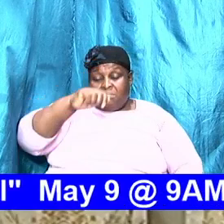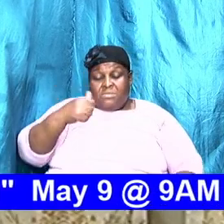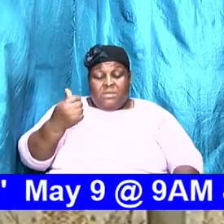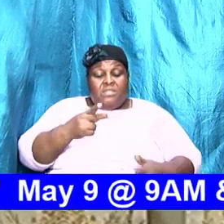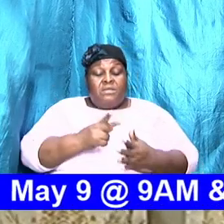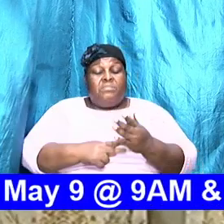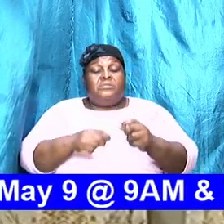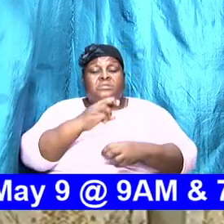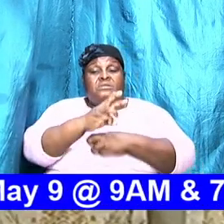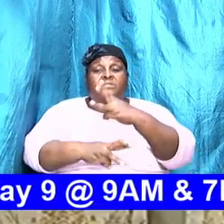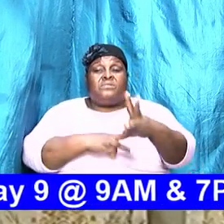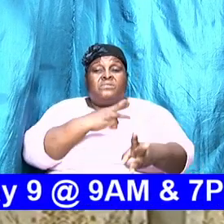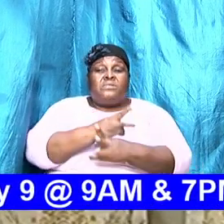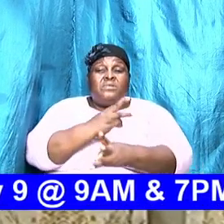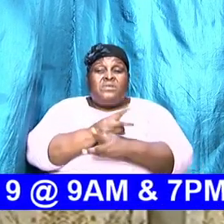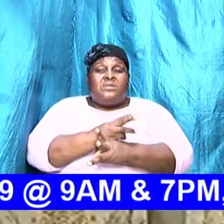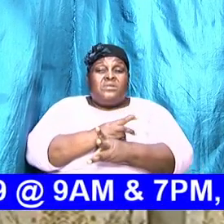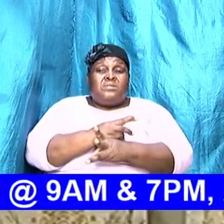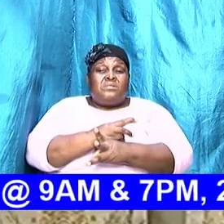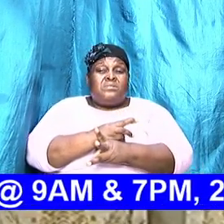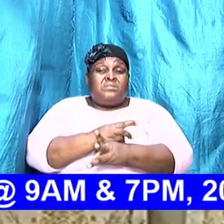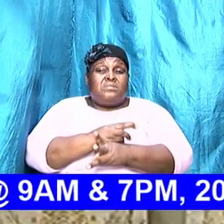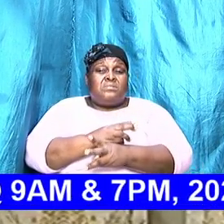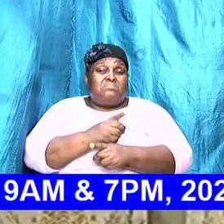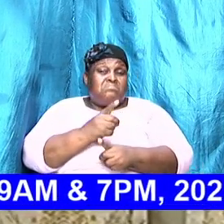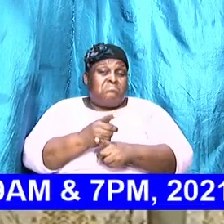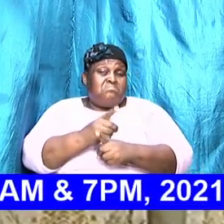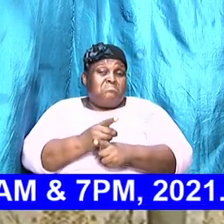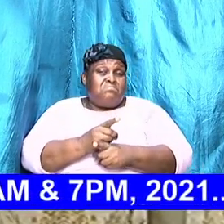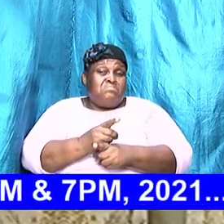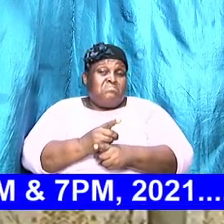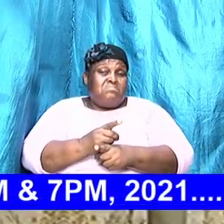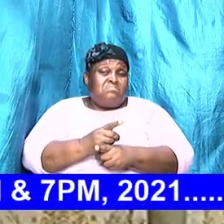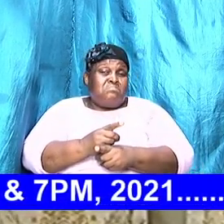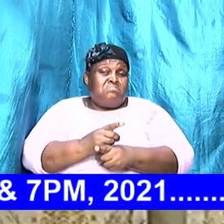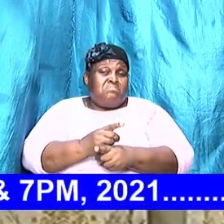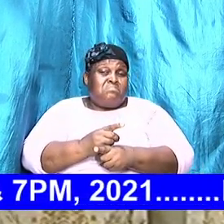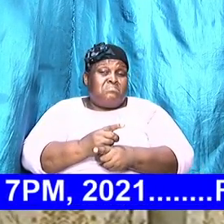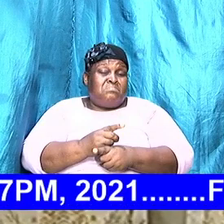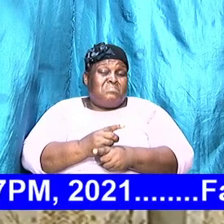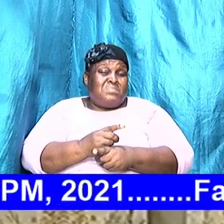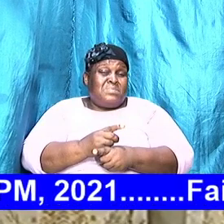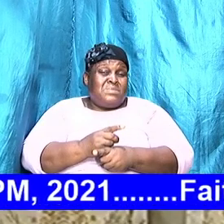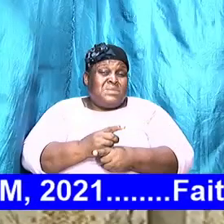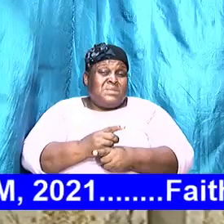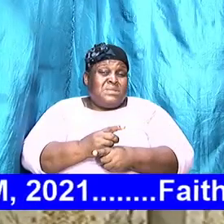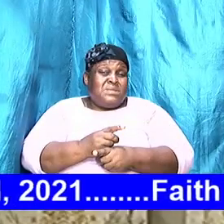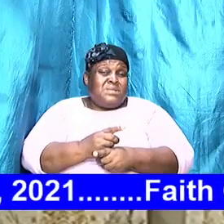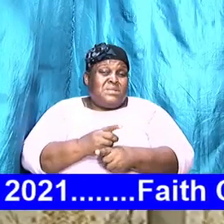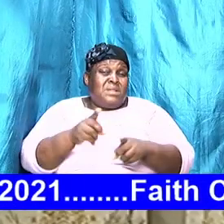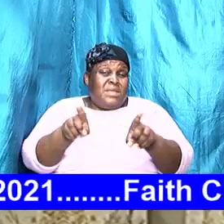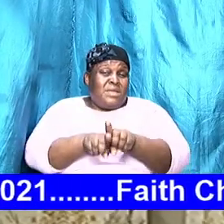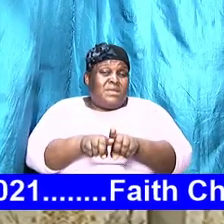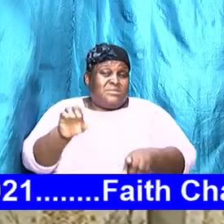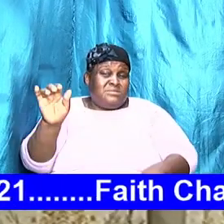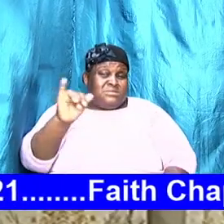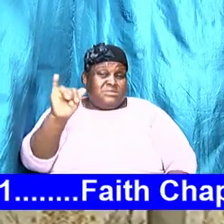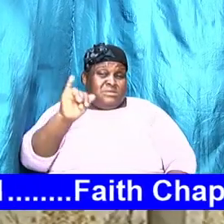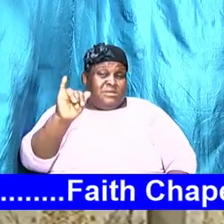results seemed to be very similar. So that there are things